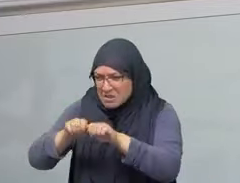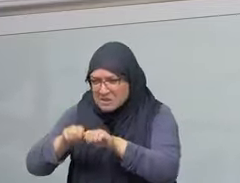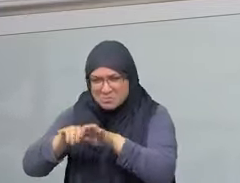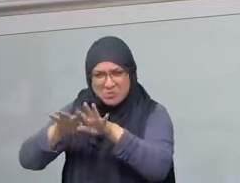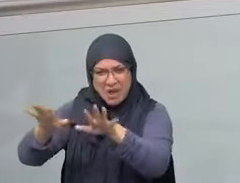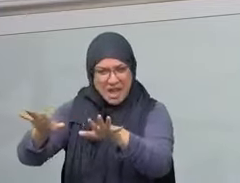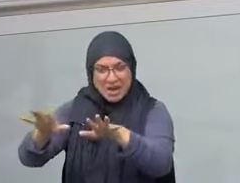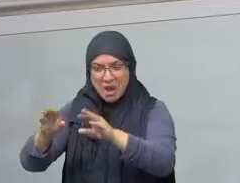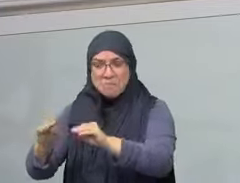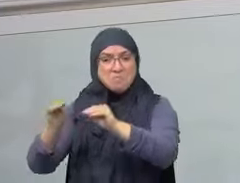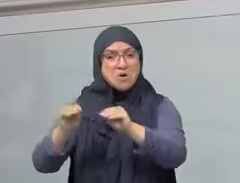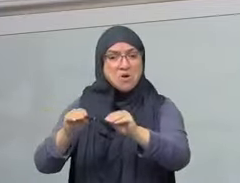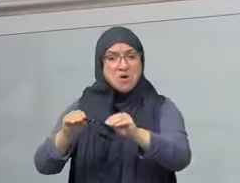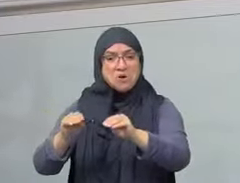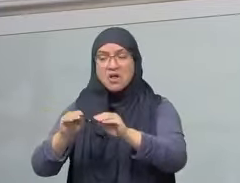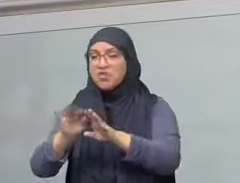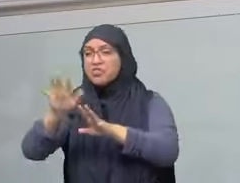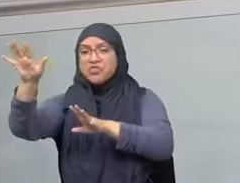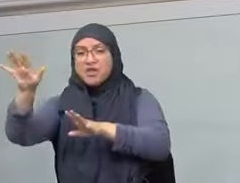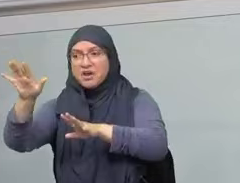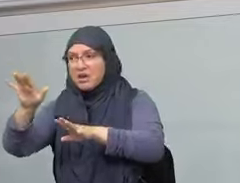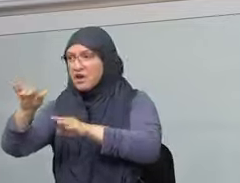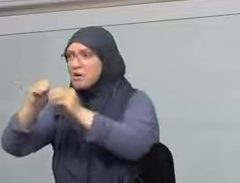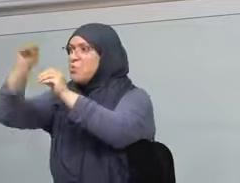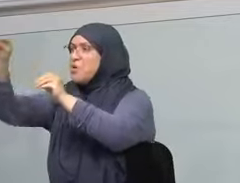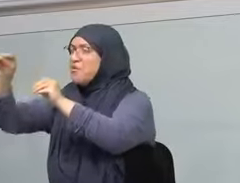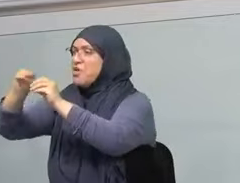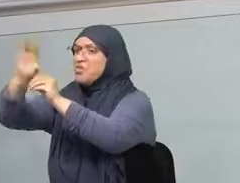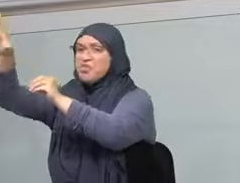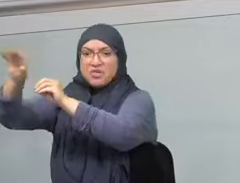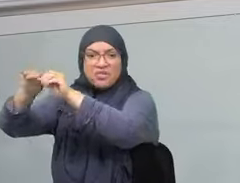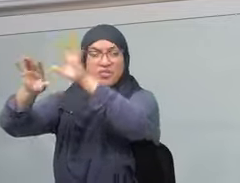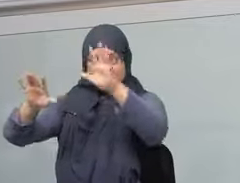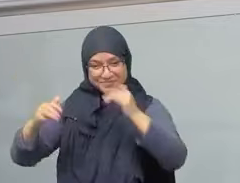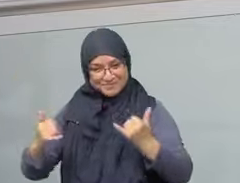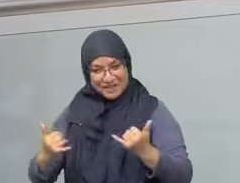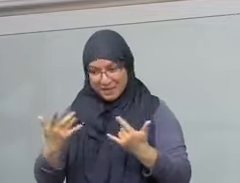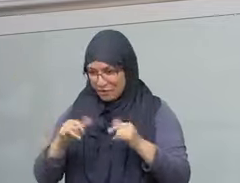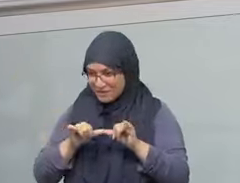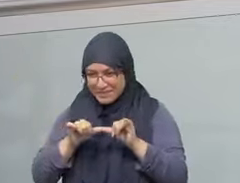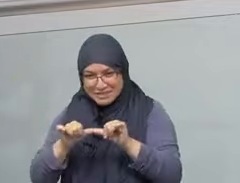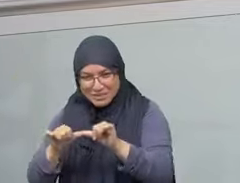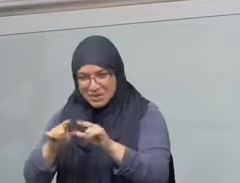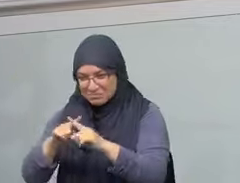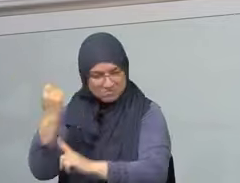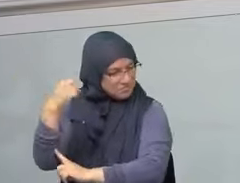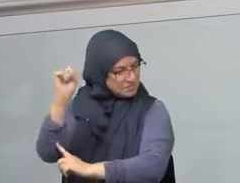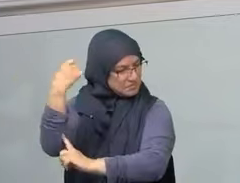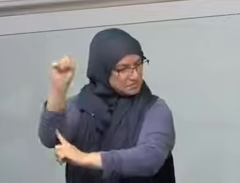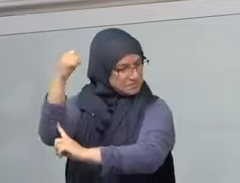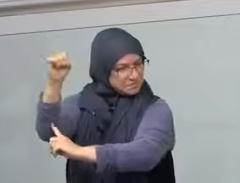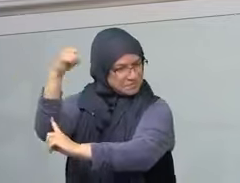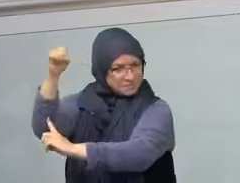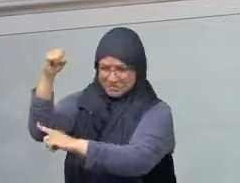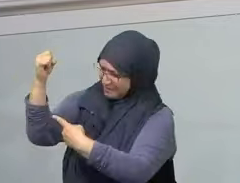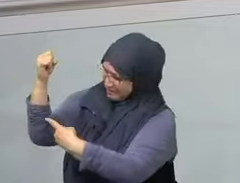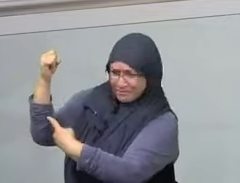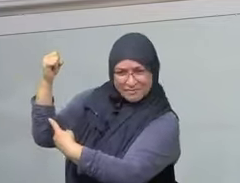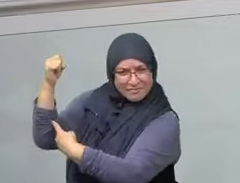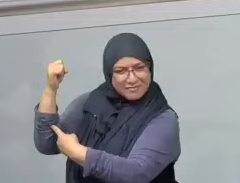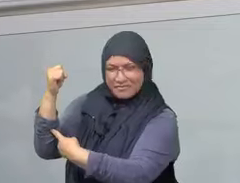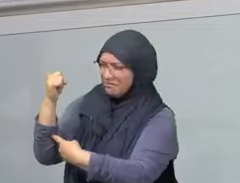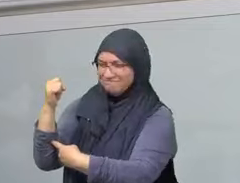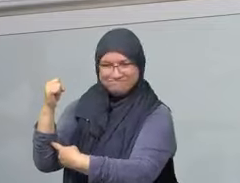dwell in their misery. When it comes to the Palestinian cause, let me just start off by saying that we can,